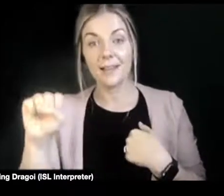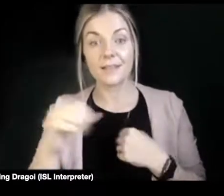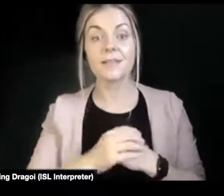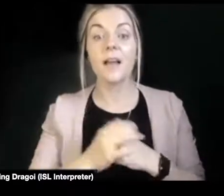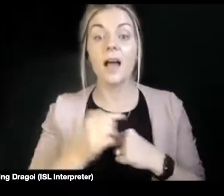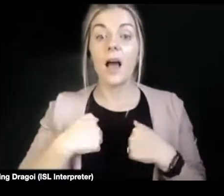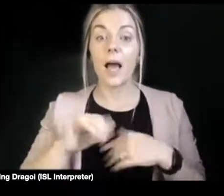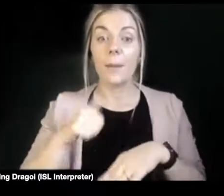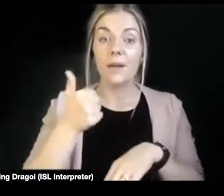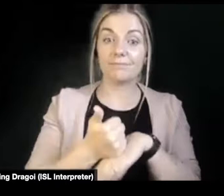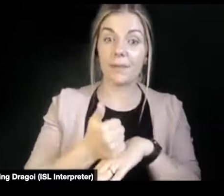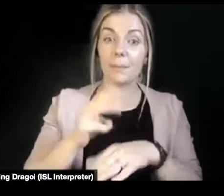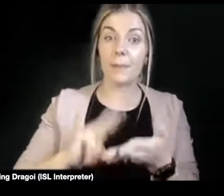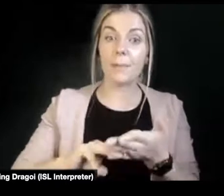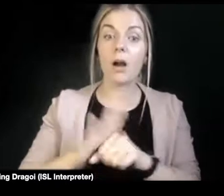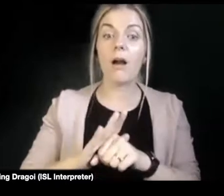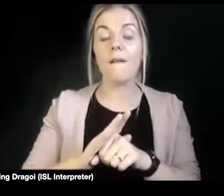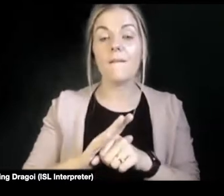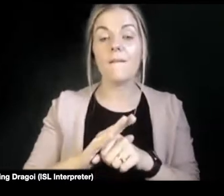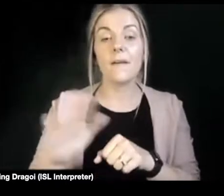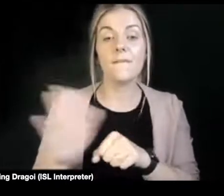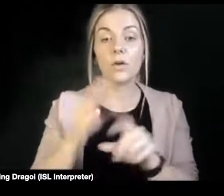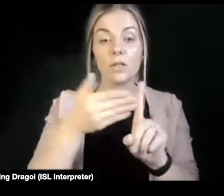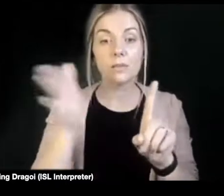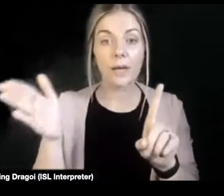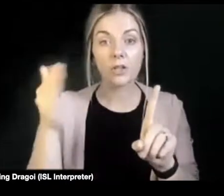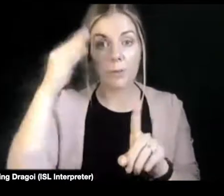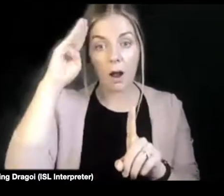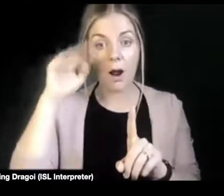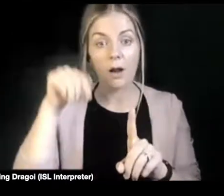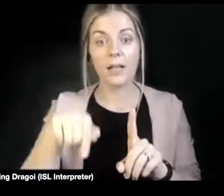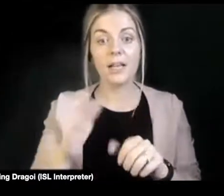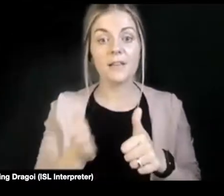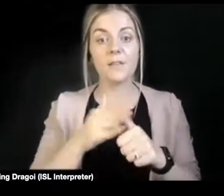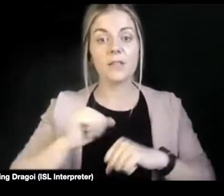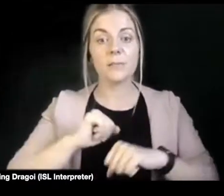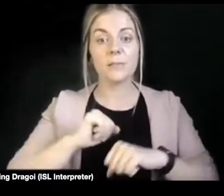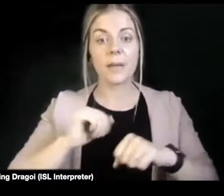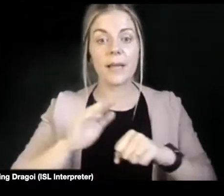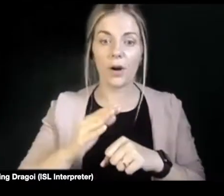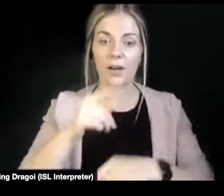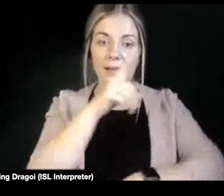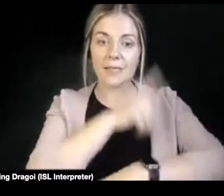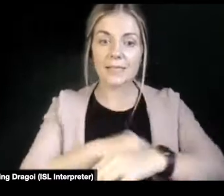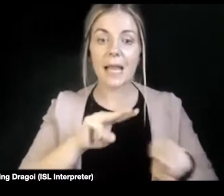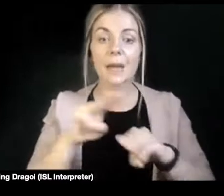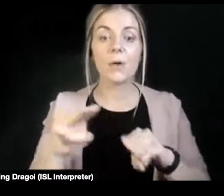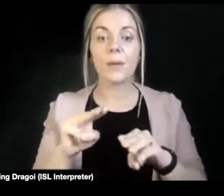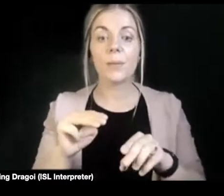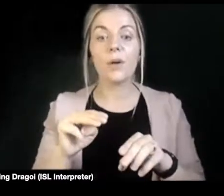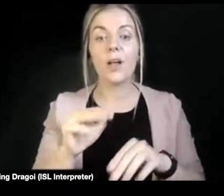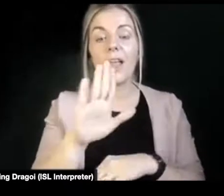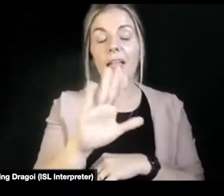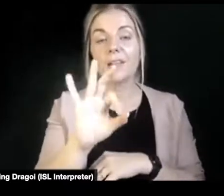Ireland's first peer-led space for disabled LGBTIQA plus people. Our group